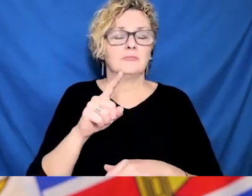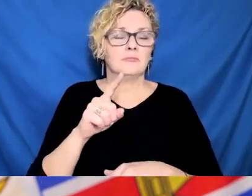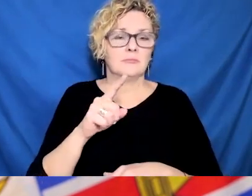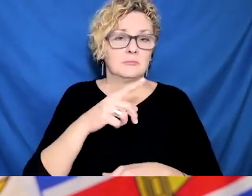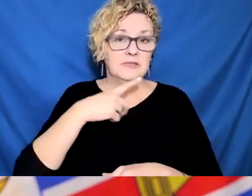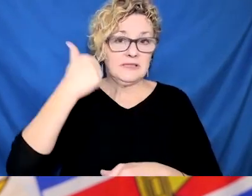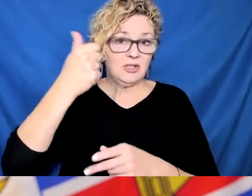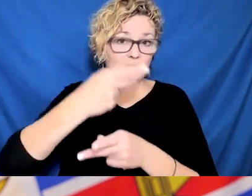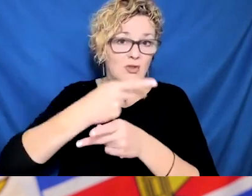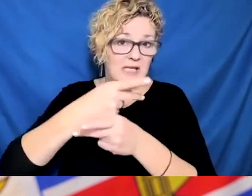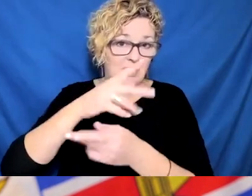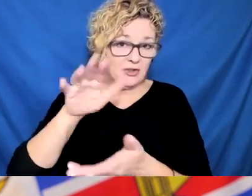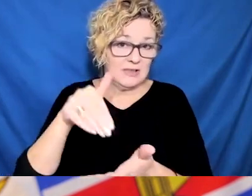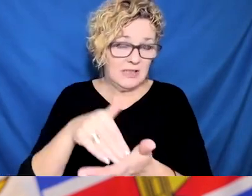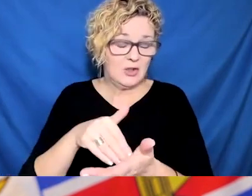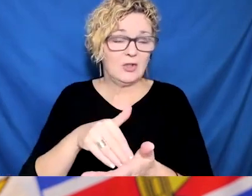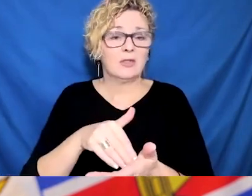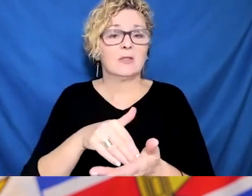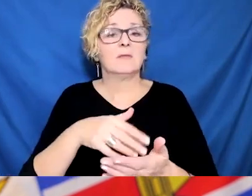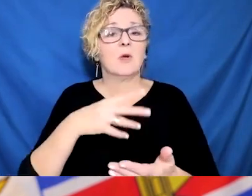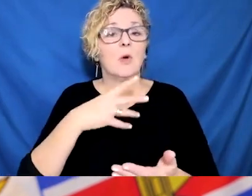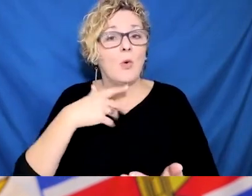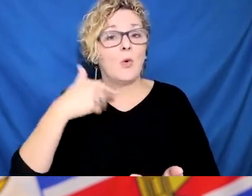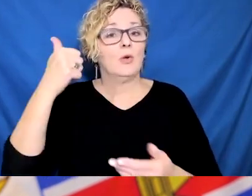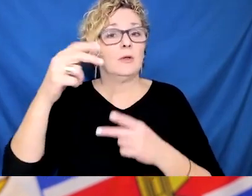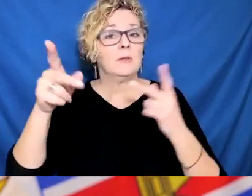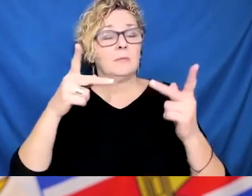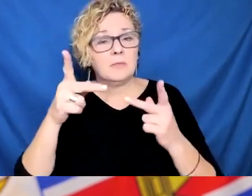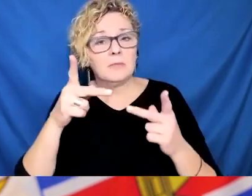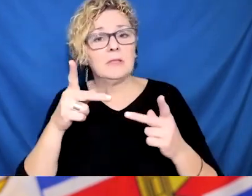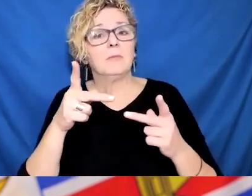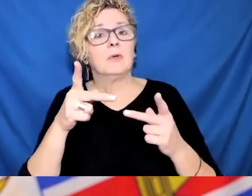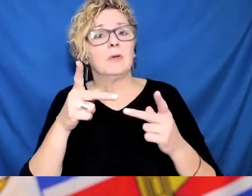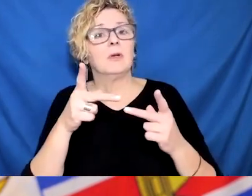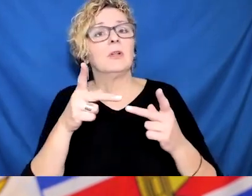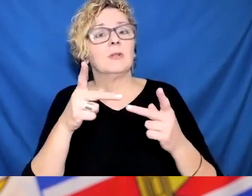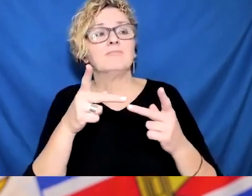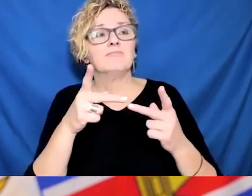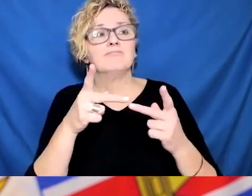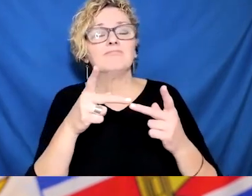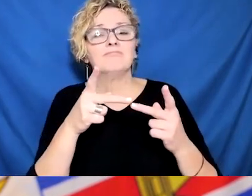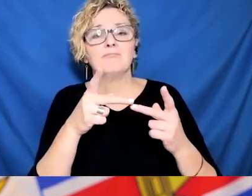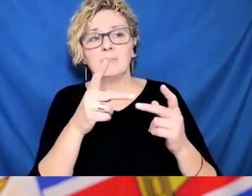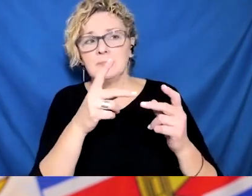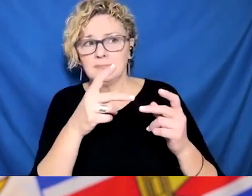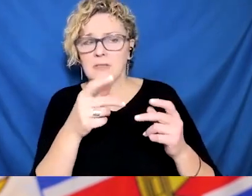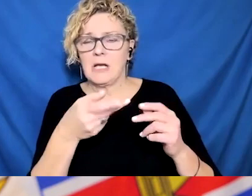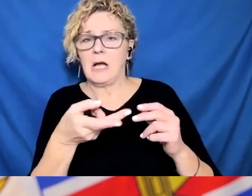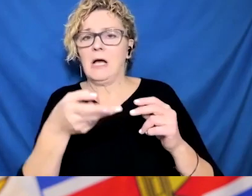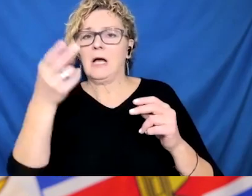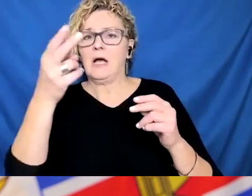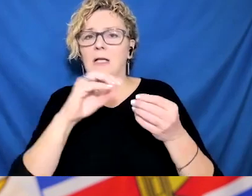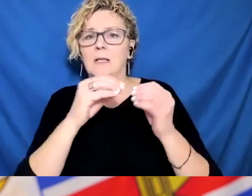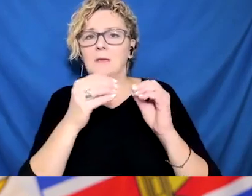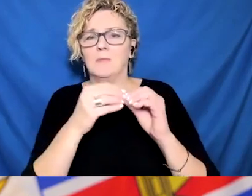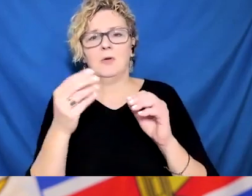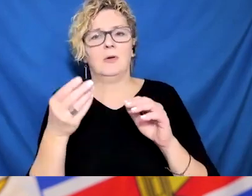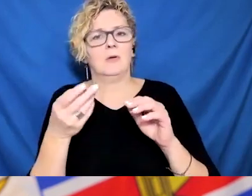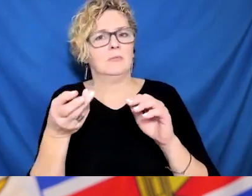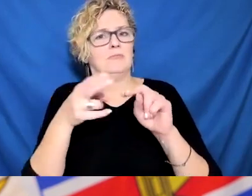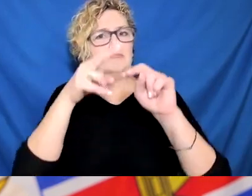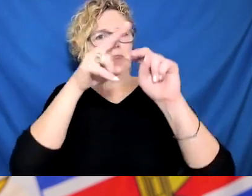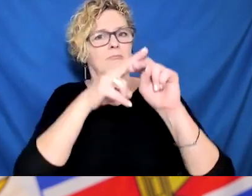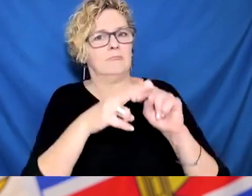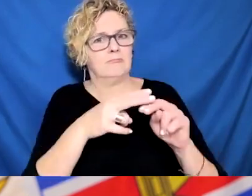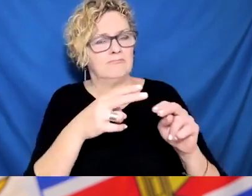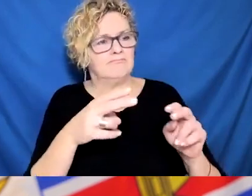are unique, but our challenges in getting through this pandemic together are the same. Getting through this pandemic